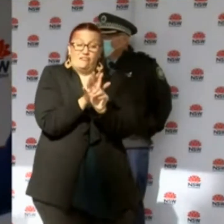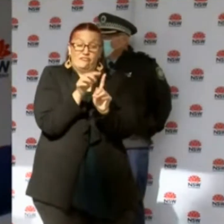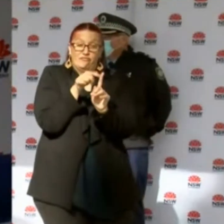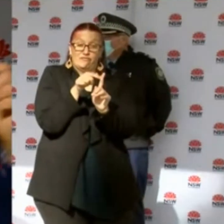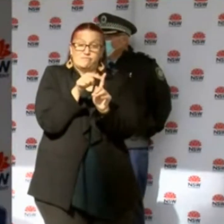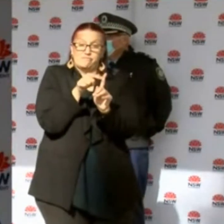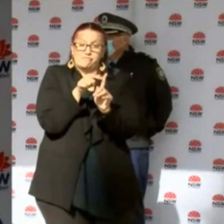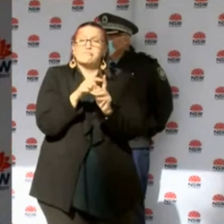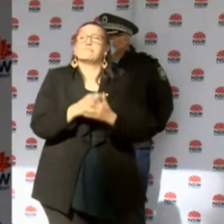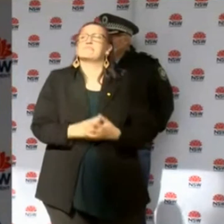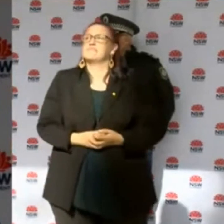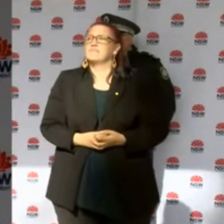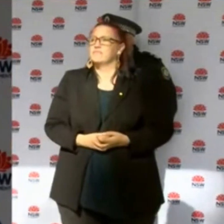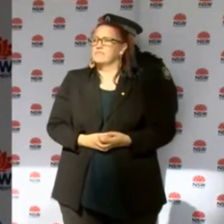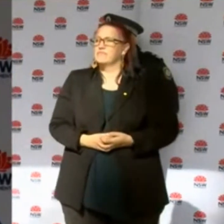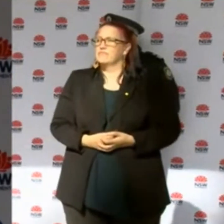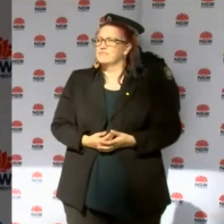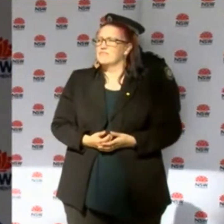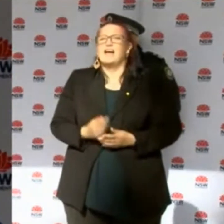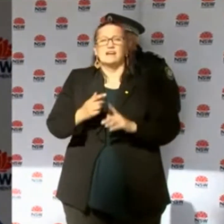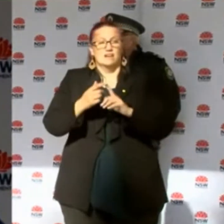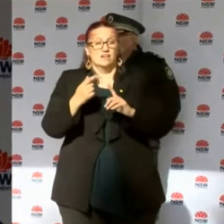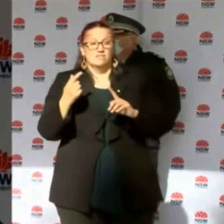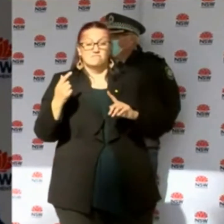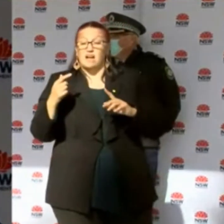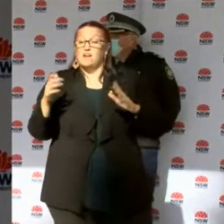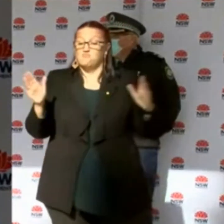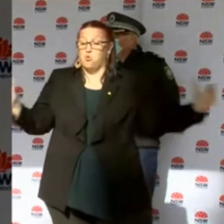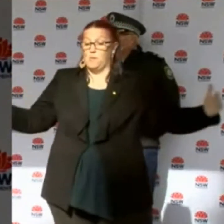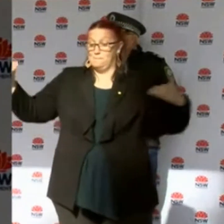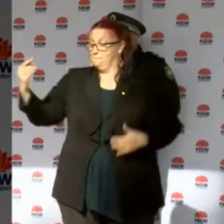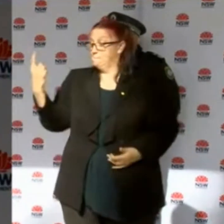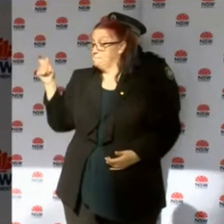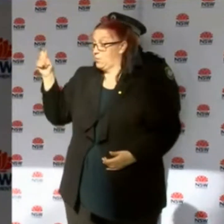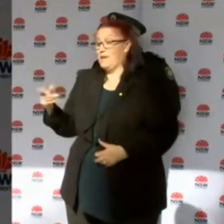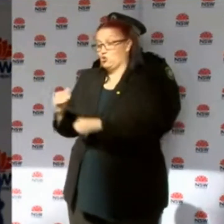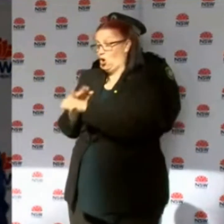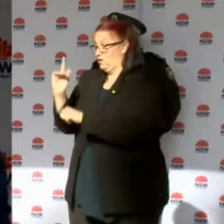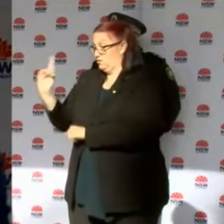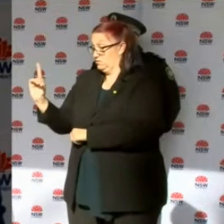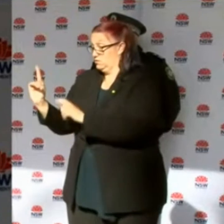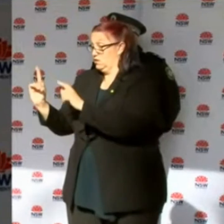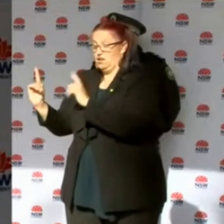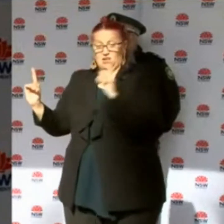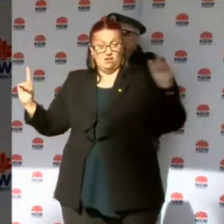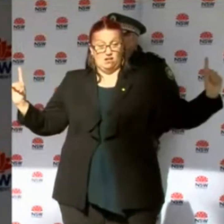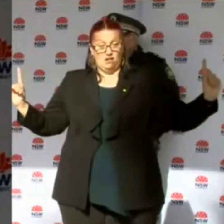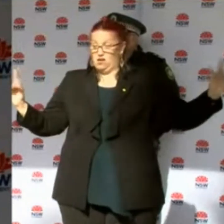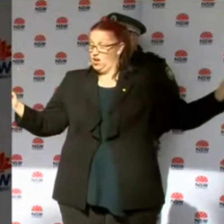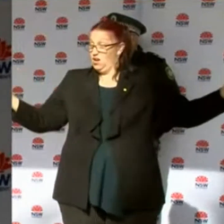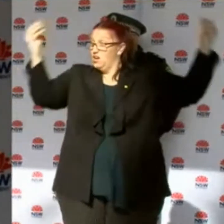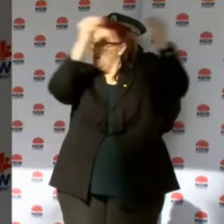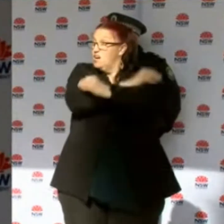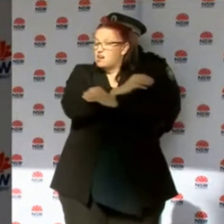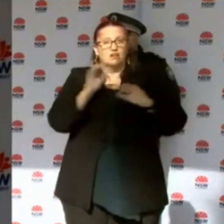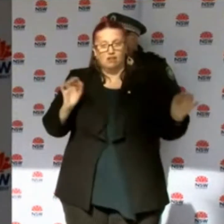down the far end of the hall gets it from the person. What I'm saying is that a person walks along and that there might be someone that